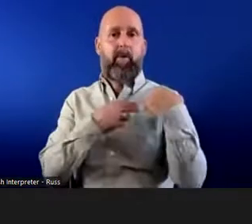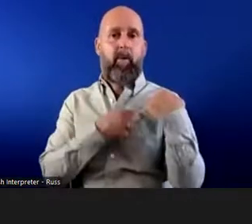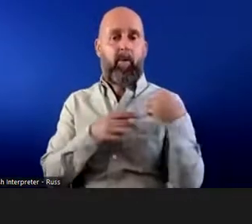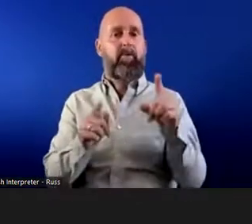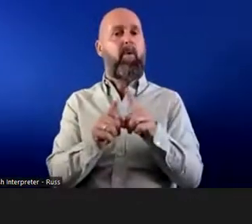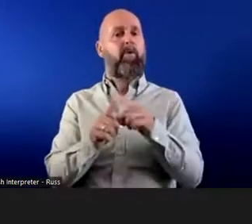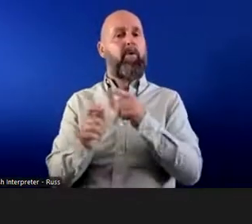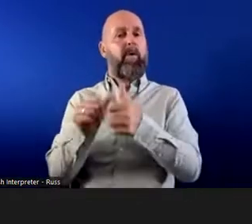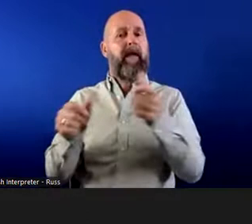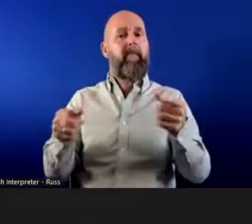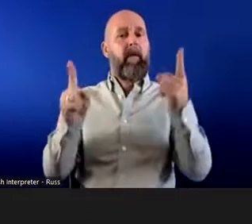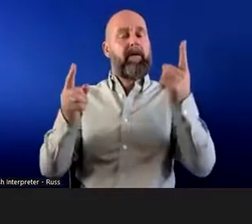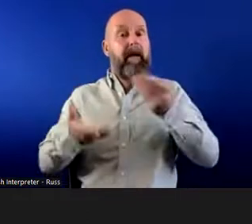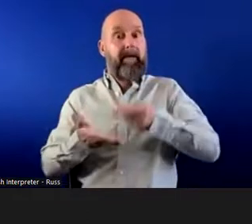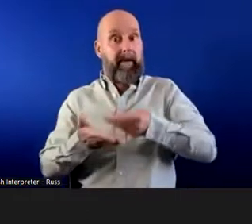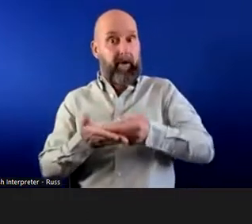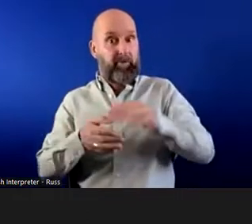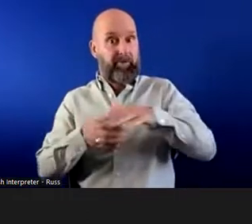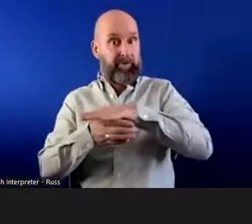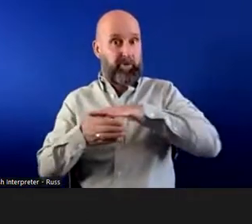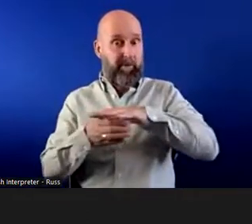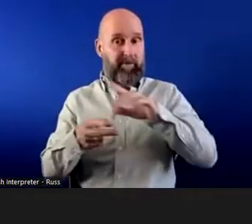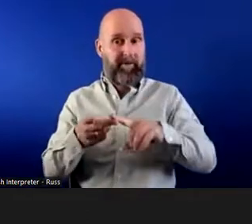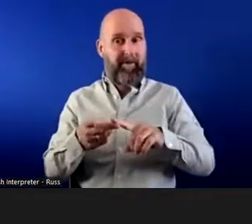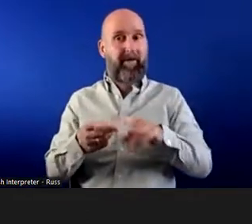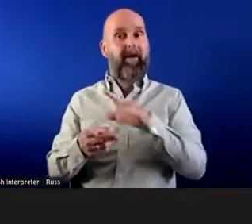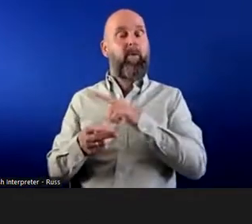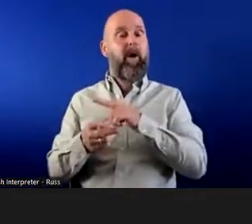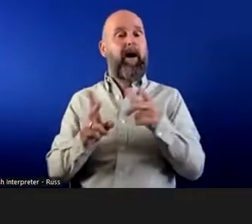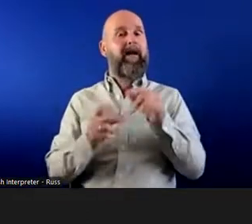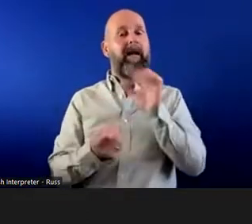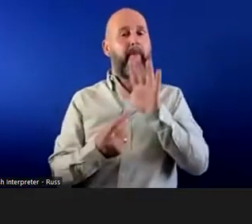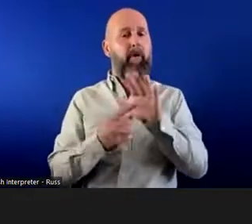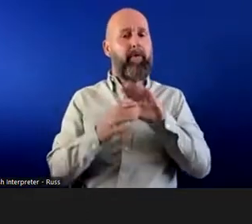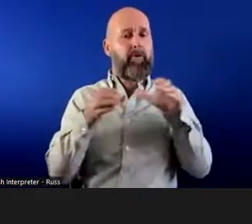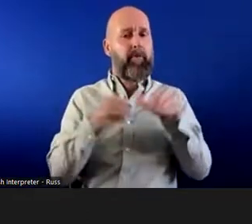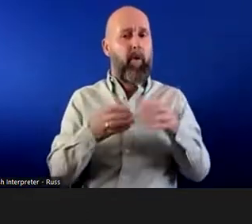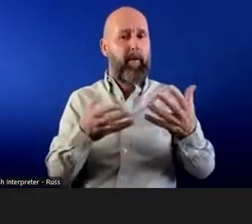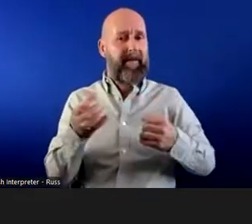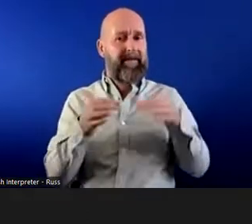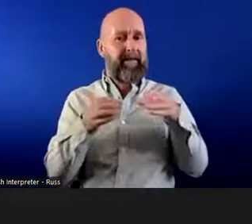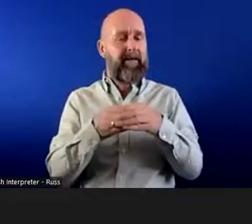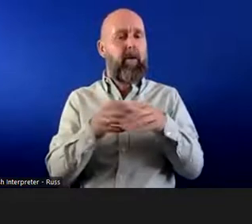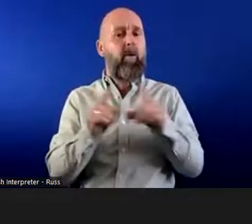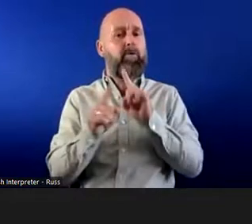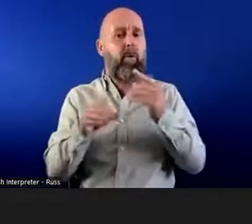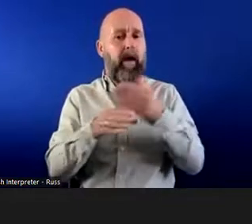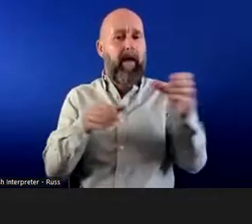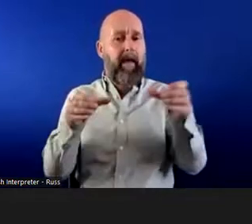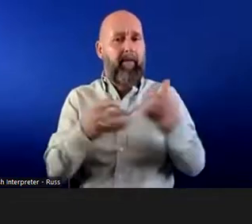and other resources, bearing in mind, and this is obviously key for a small business employer, the size and the type of employer,